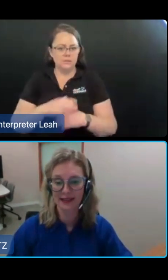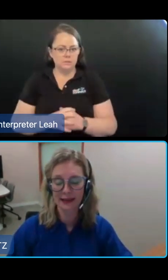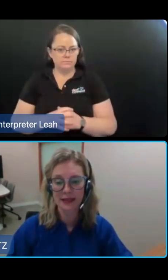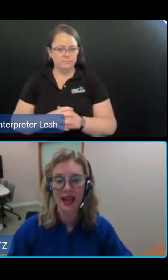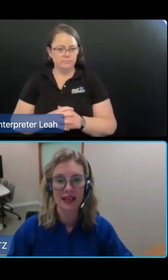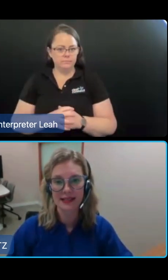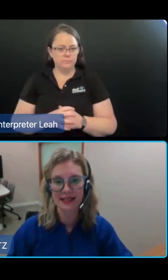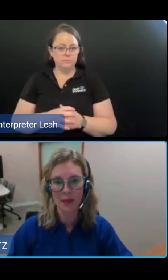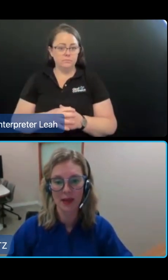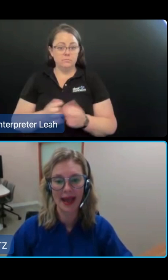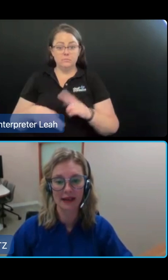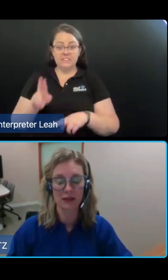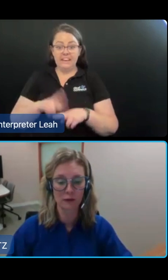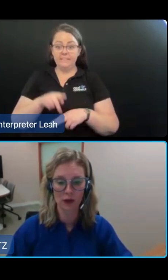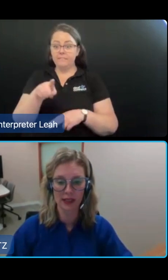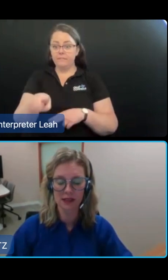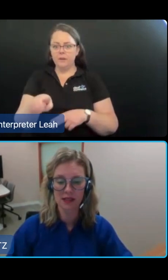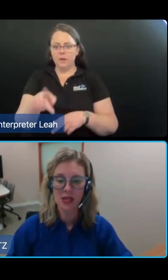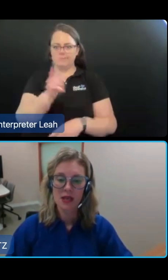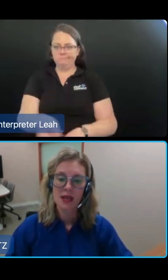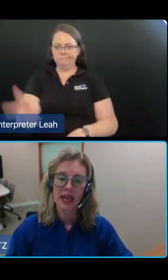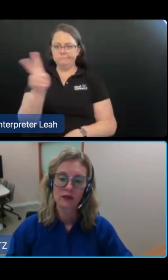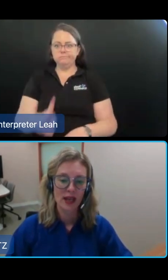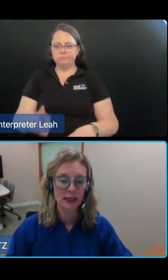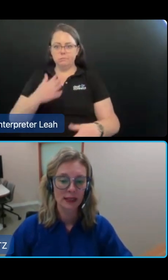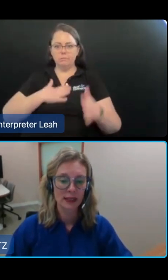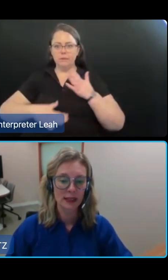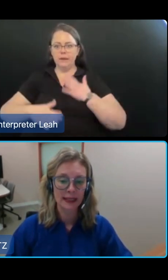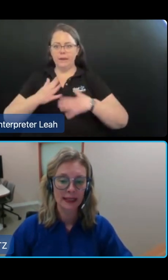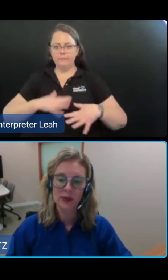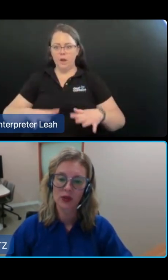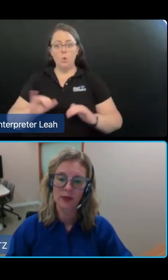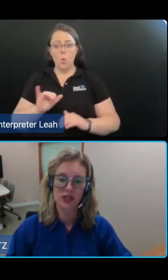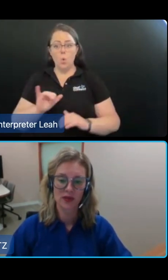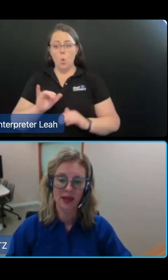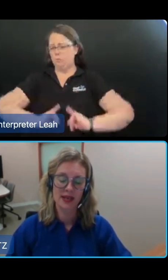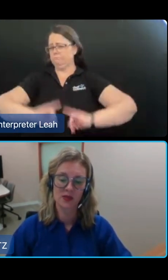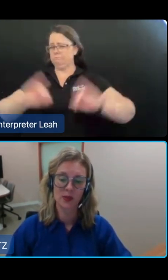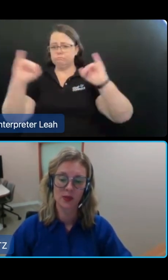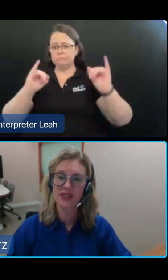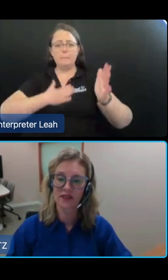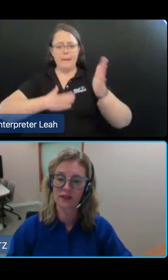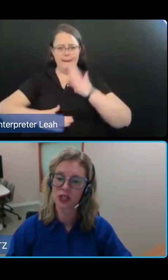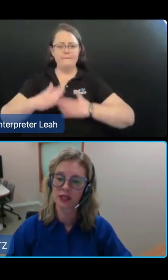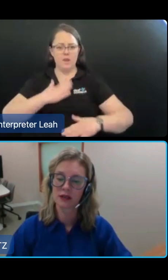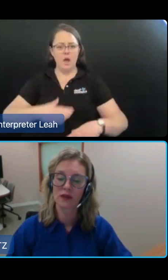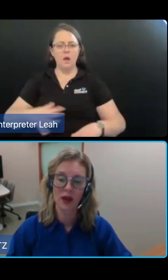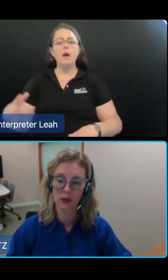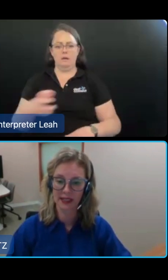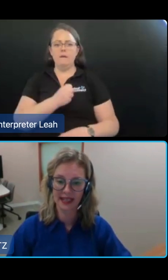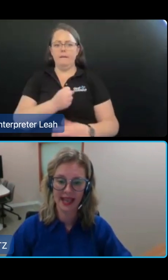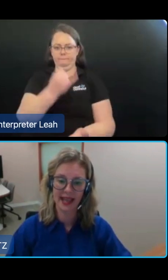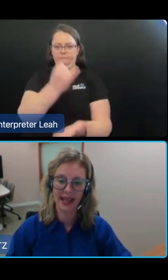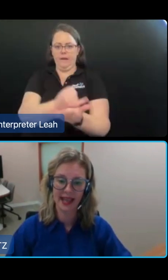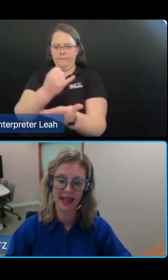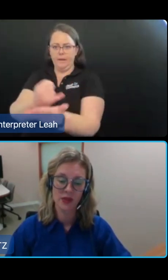failure and a systemic pattern of conduct. And finally, in line with what the Royal Commission recommended, we have a definition of high